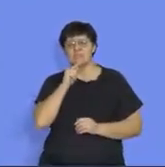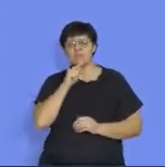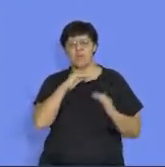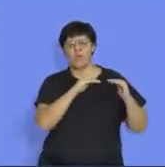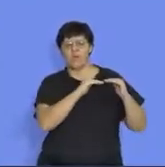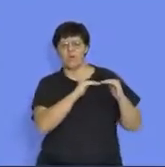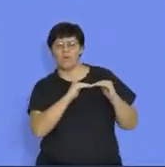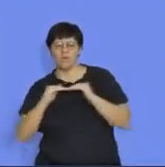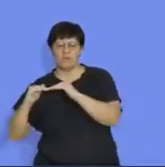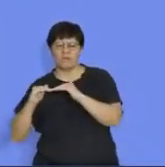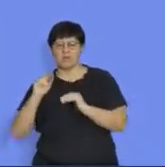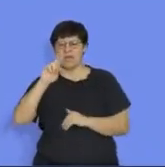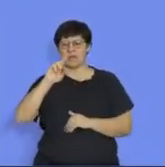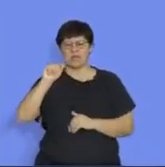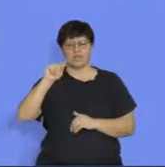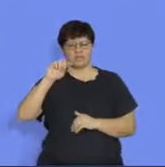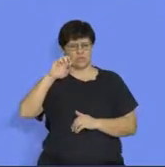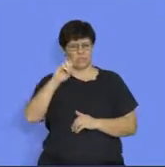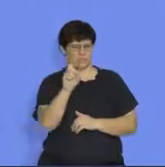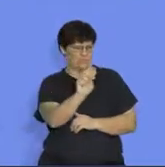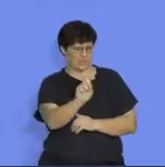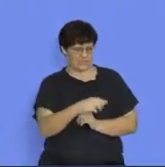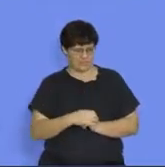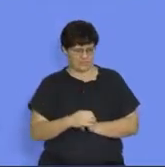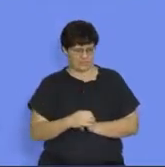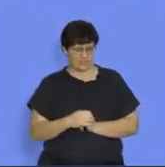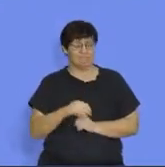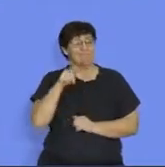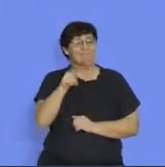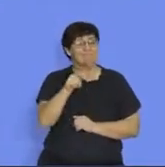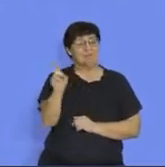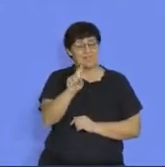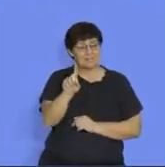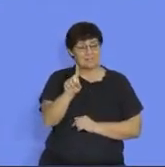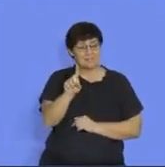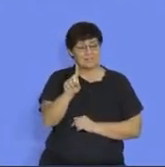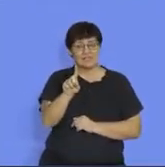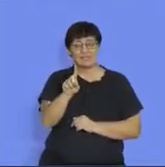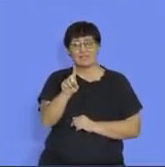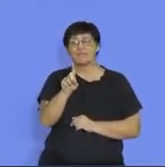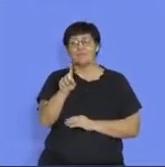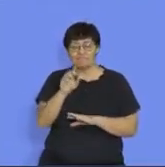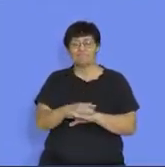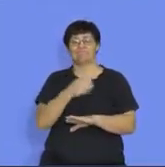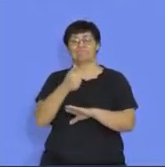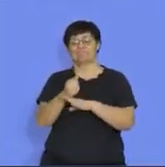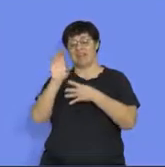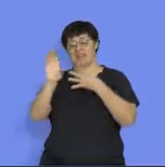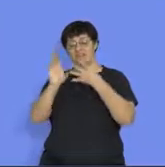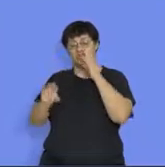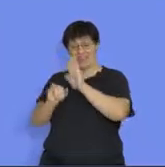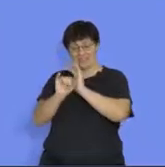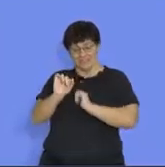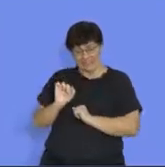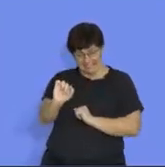ratio is. And a common ratio itself is the foundational characteristic of